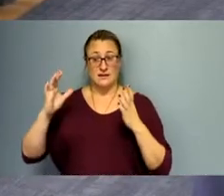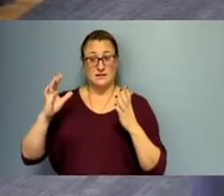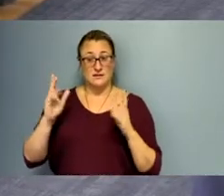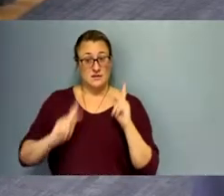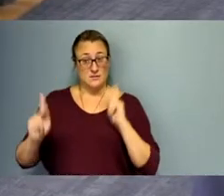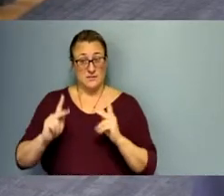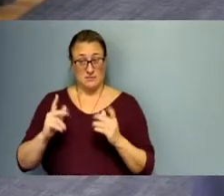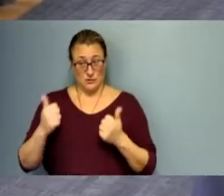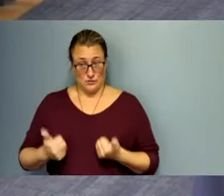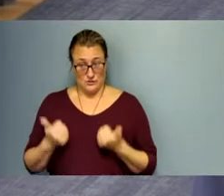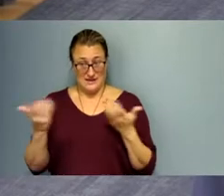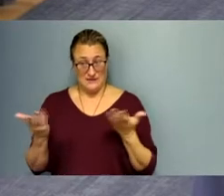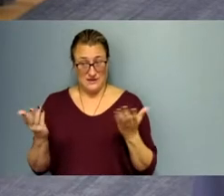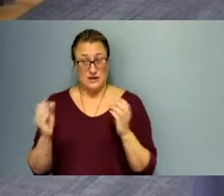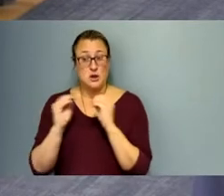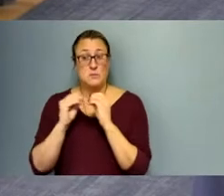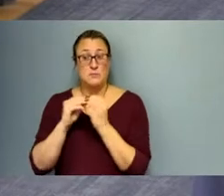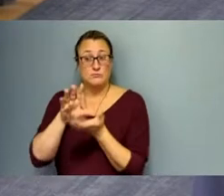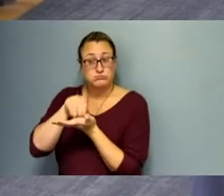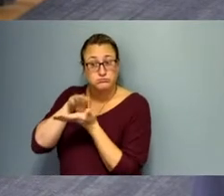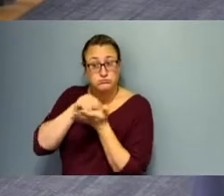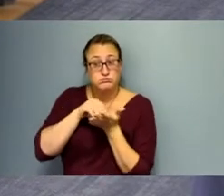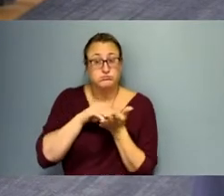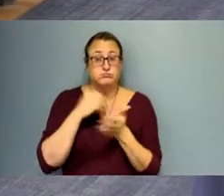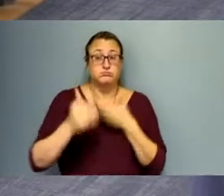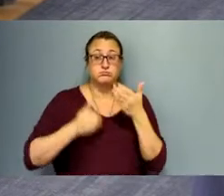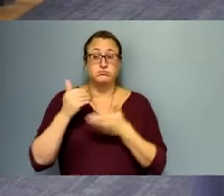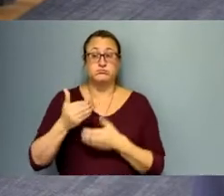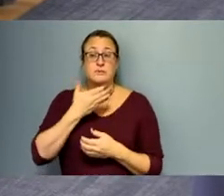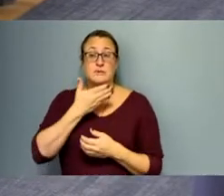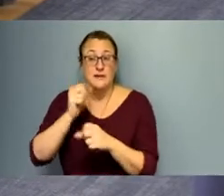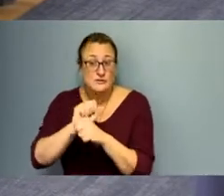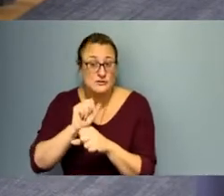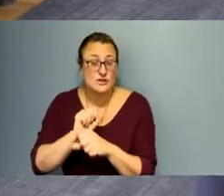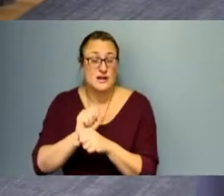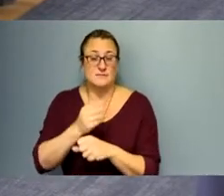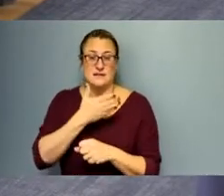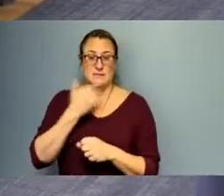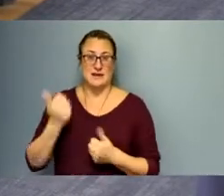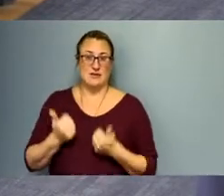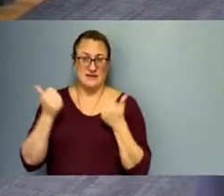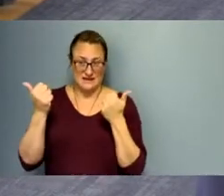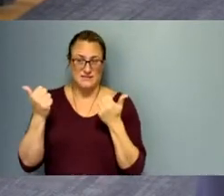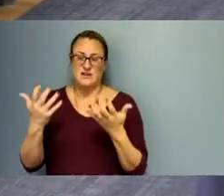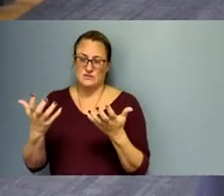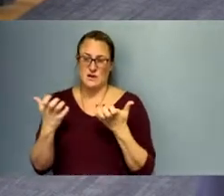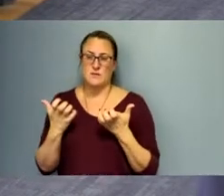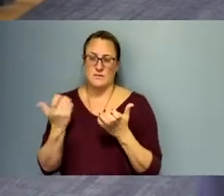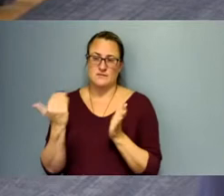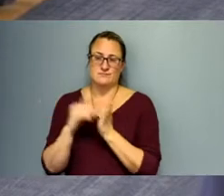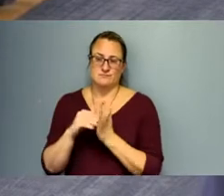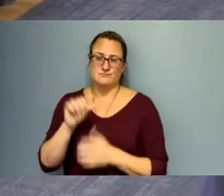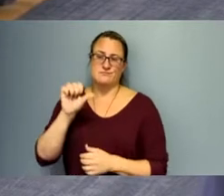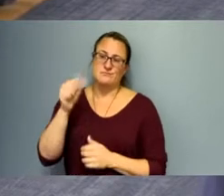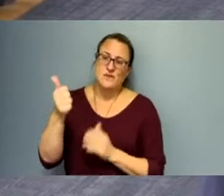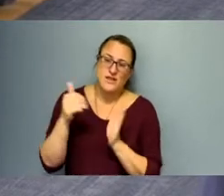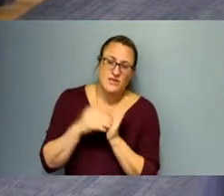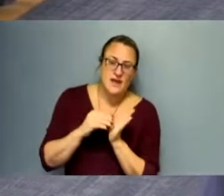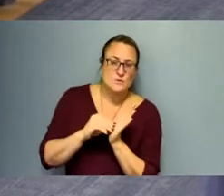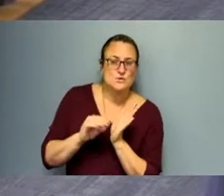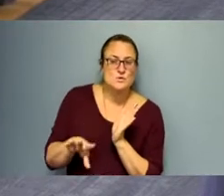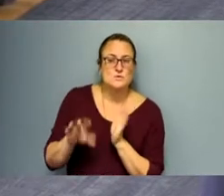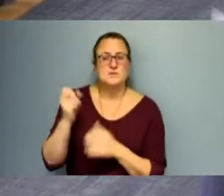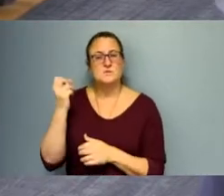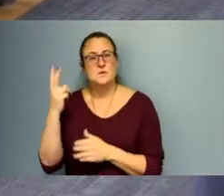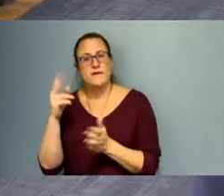better living for everybody. And so my goal is for us to get up into 10,000 to 12,000 students annually. We also